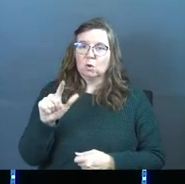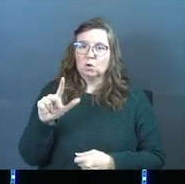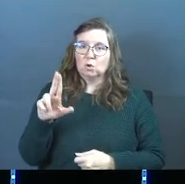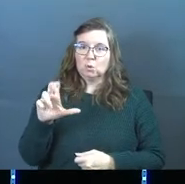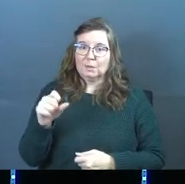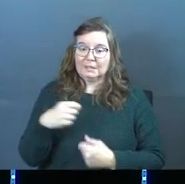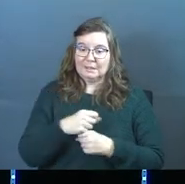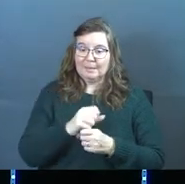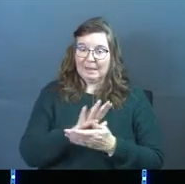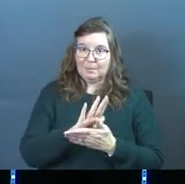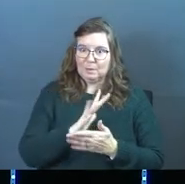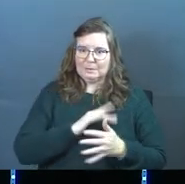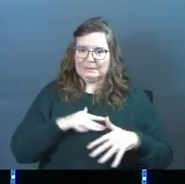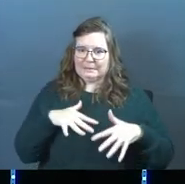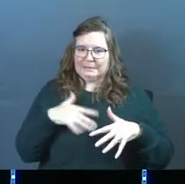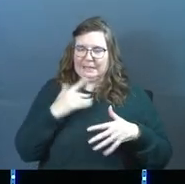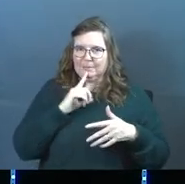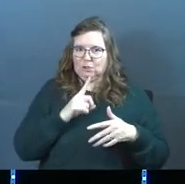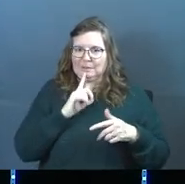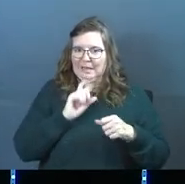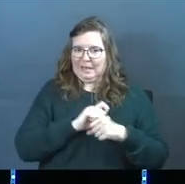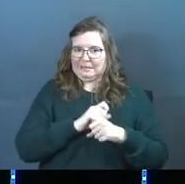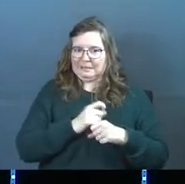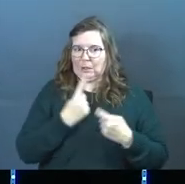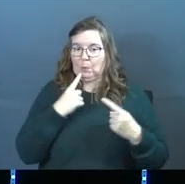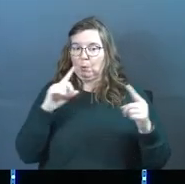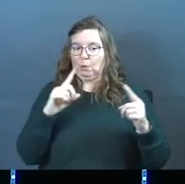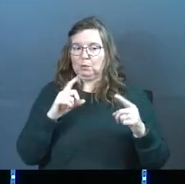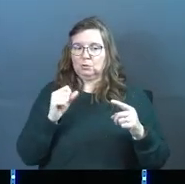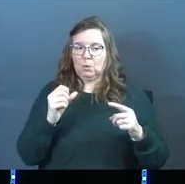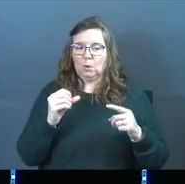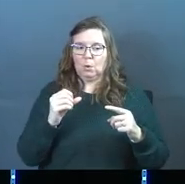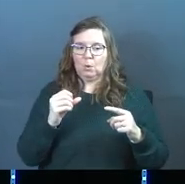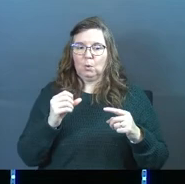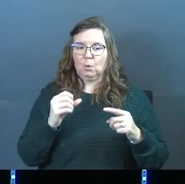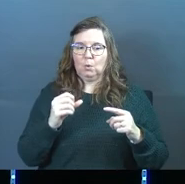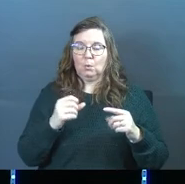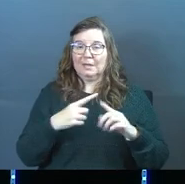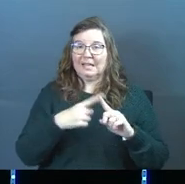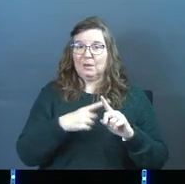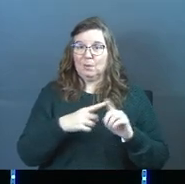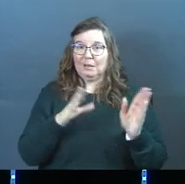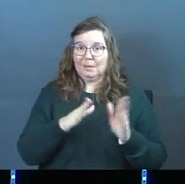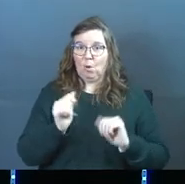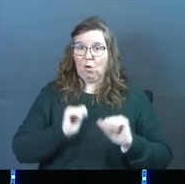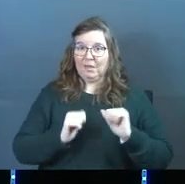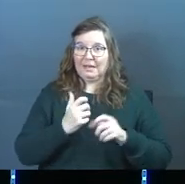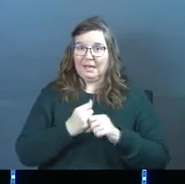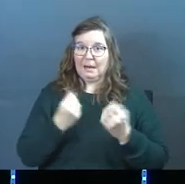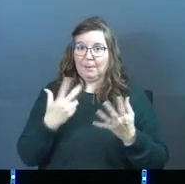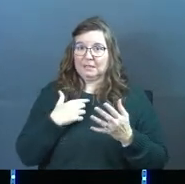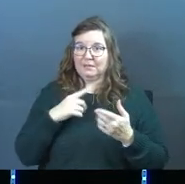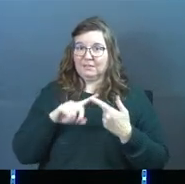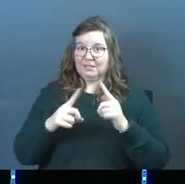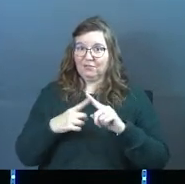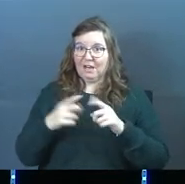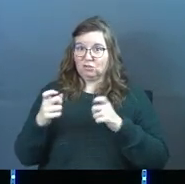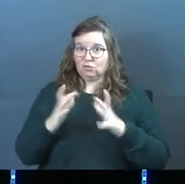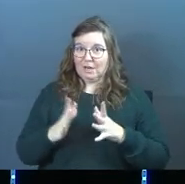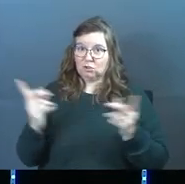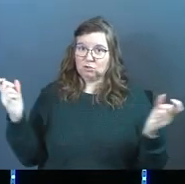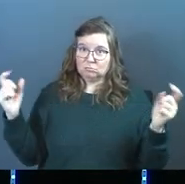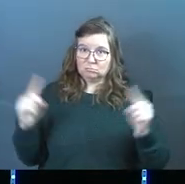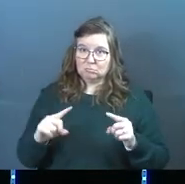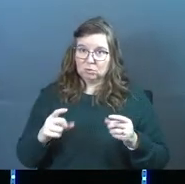the movie, he was really nervous about it. Didn't know if it would actually fly. And so he rented this small theater and he got a bunch of his buddy directors